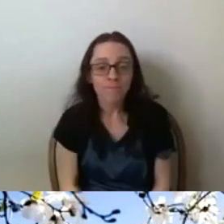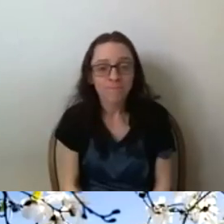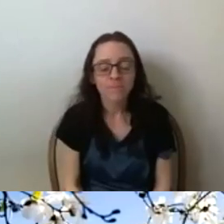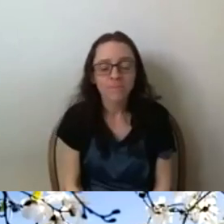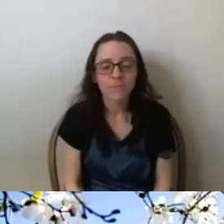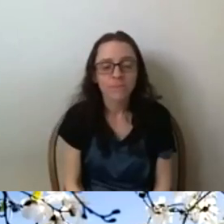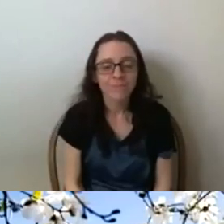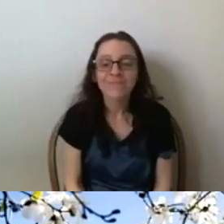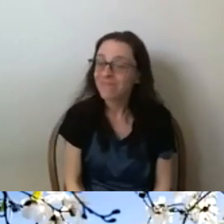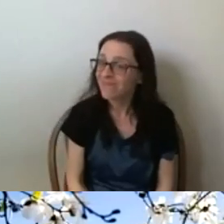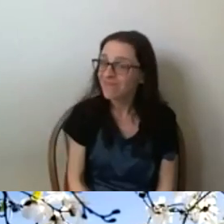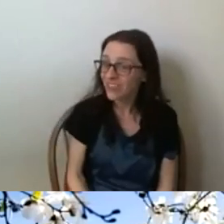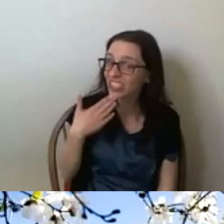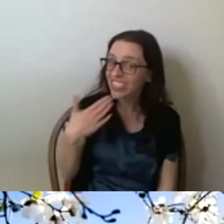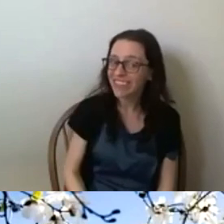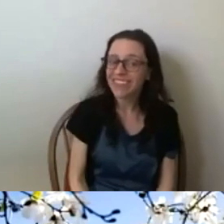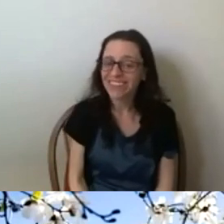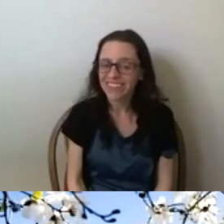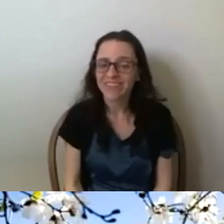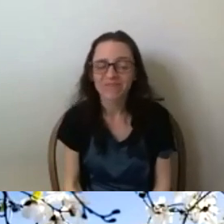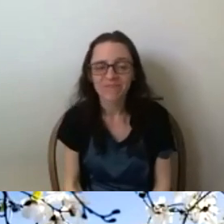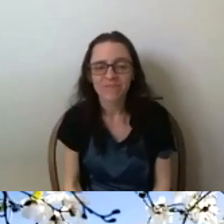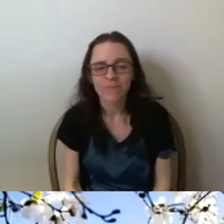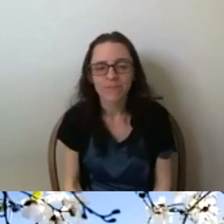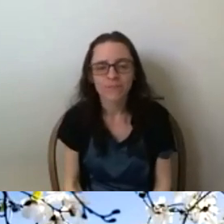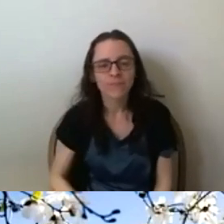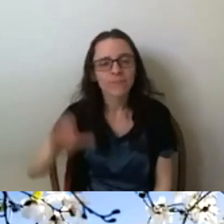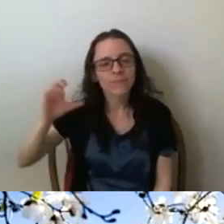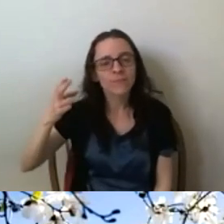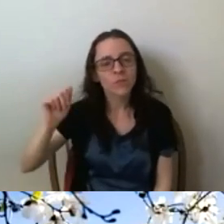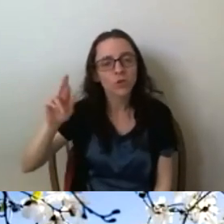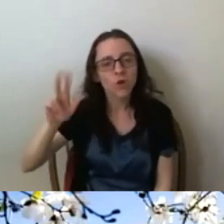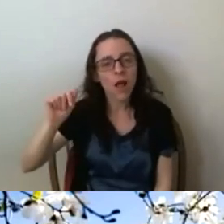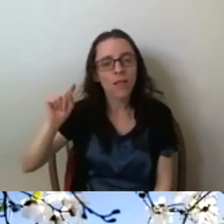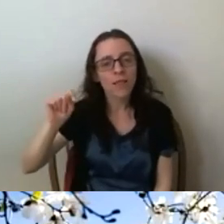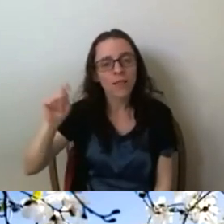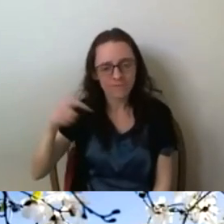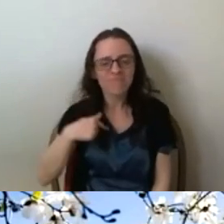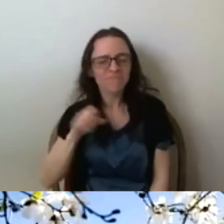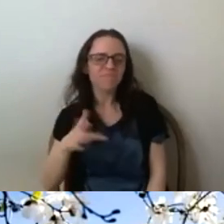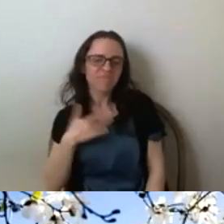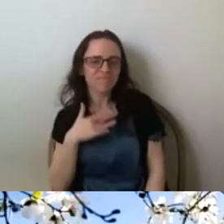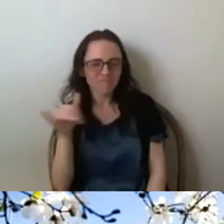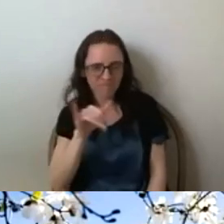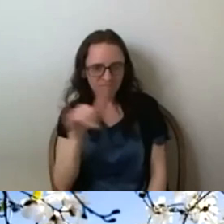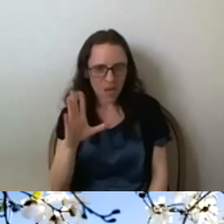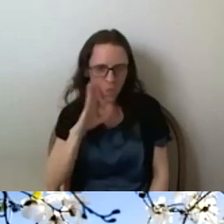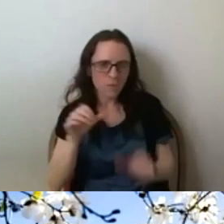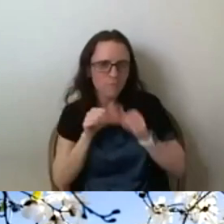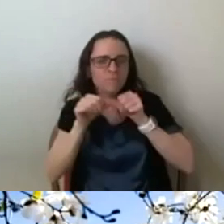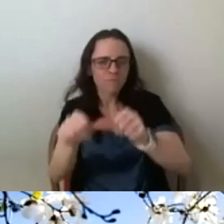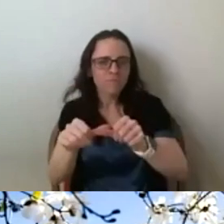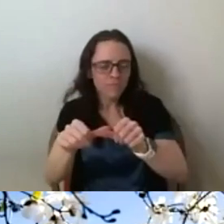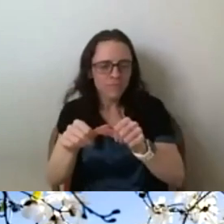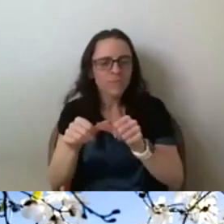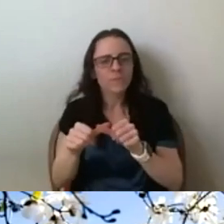Very good. Okay. Um, I also probably will extend my education past undergraduate school